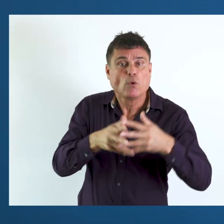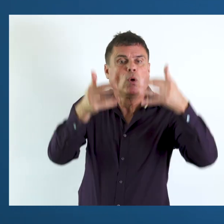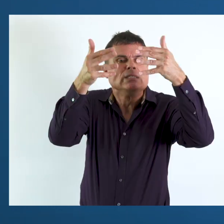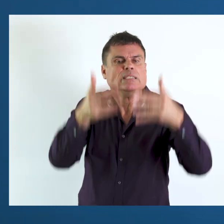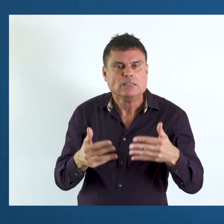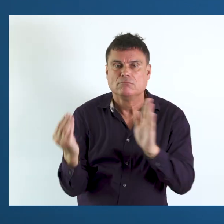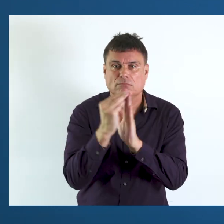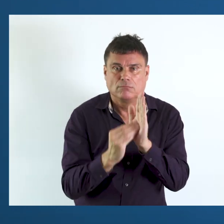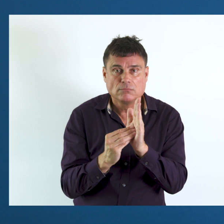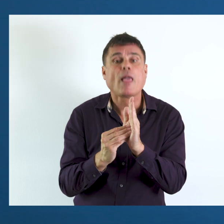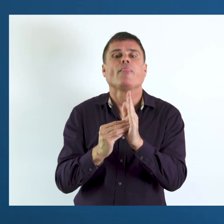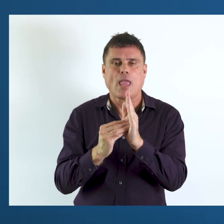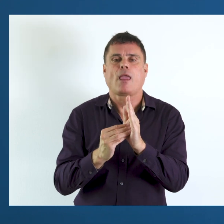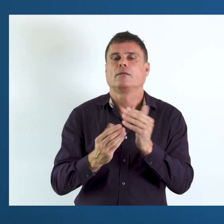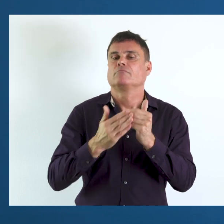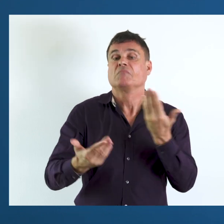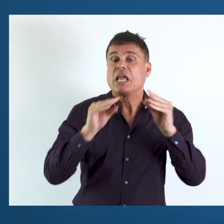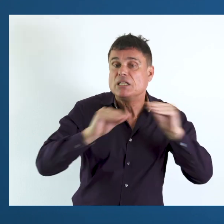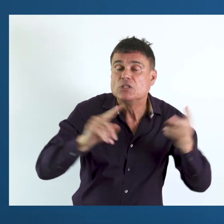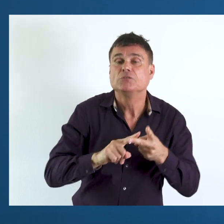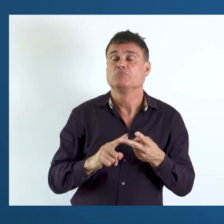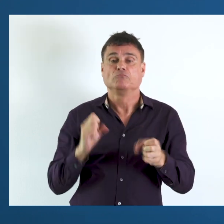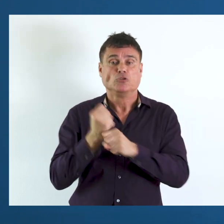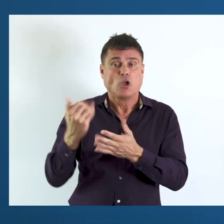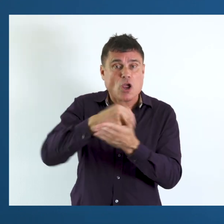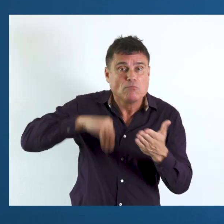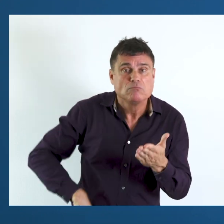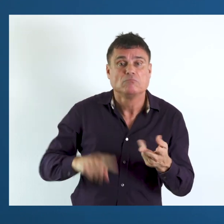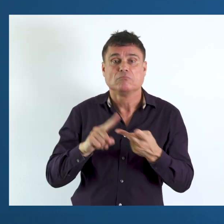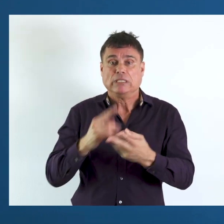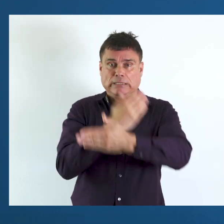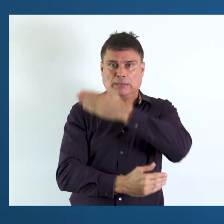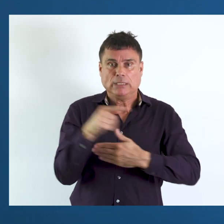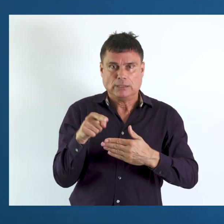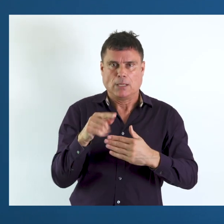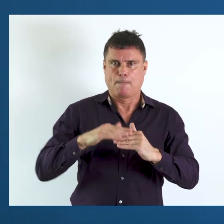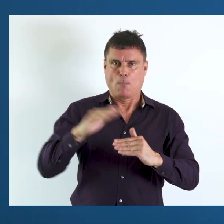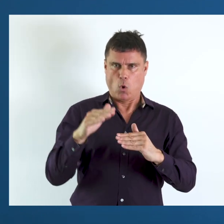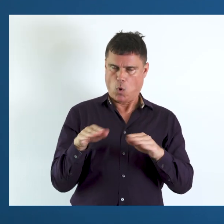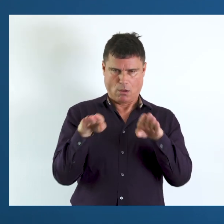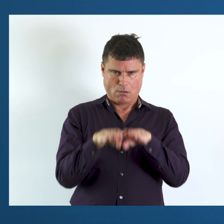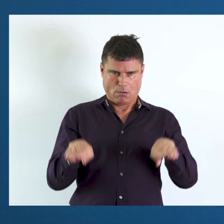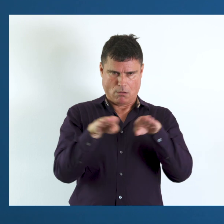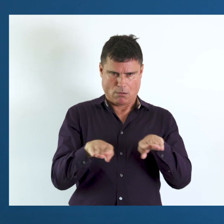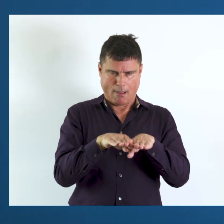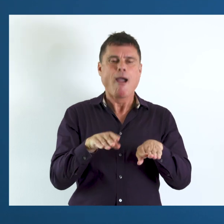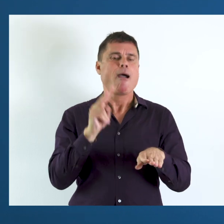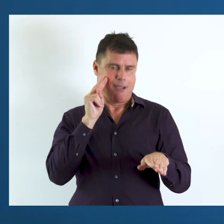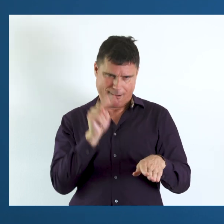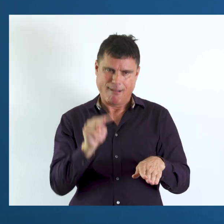integrated into core statistical systems, then disaggregating outcomes, like education,